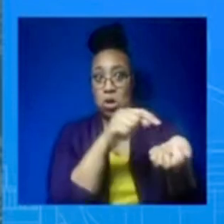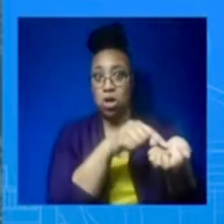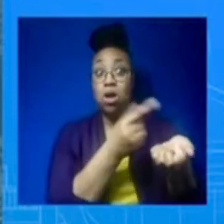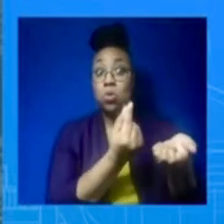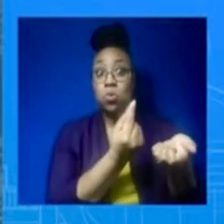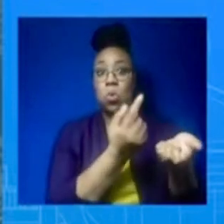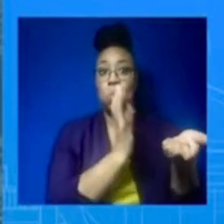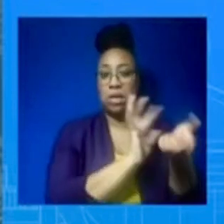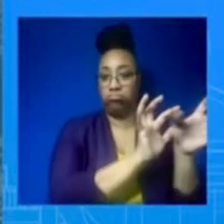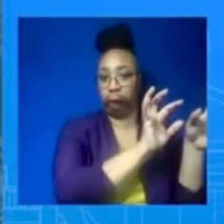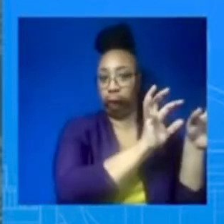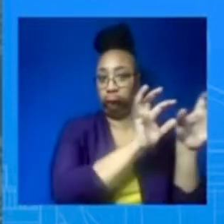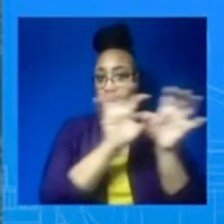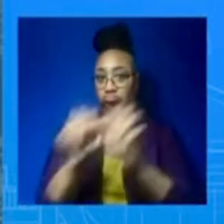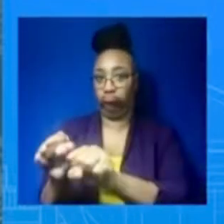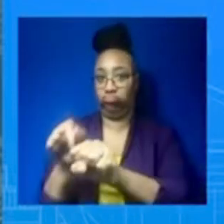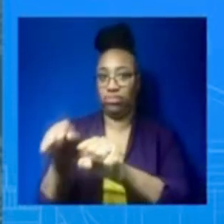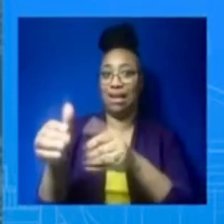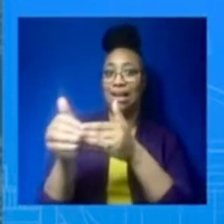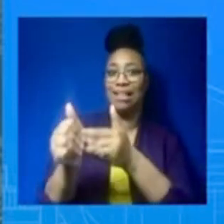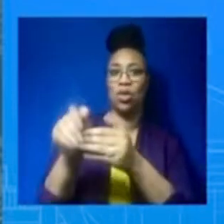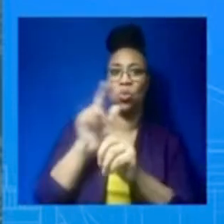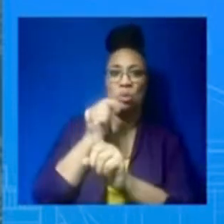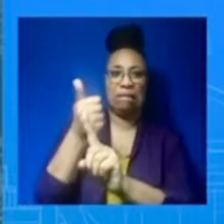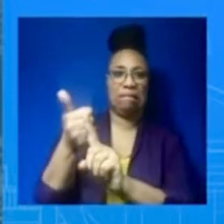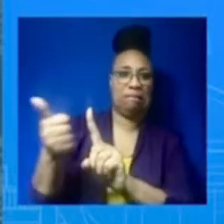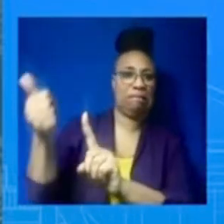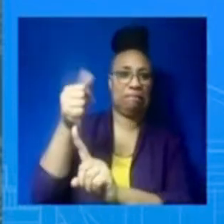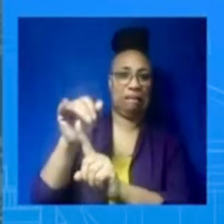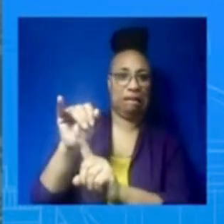terrorist network in eastern Syria before he was killed in the raid.